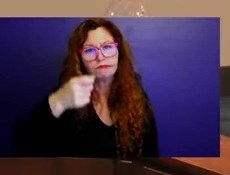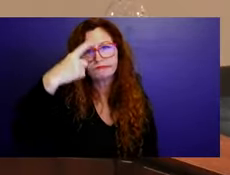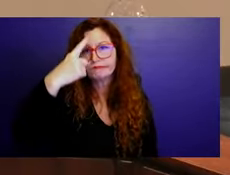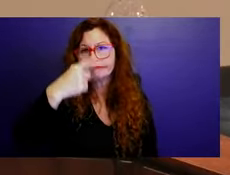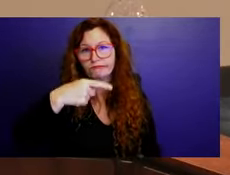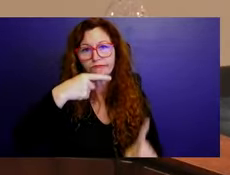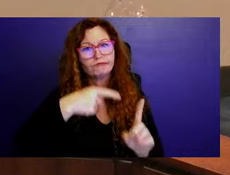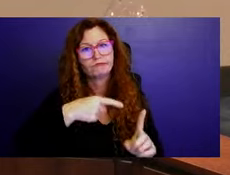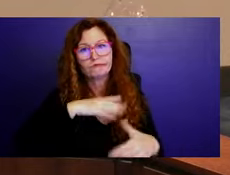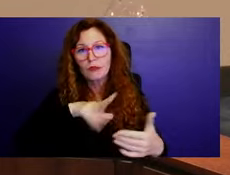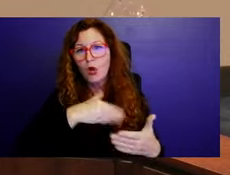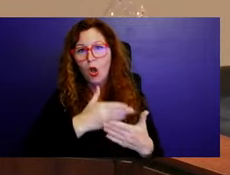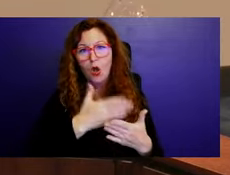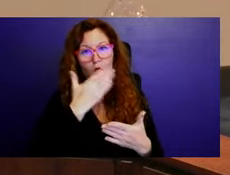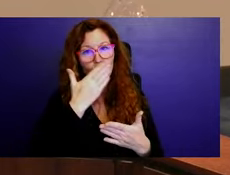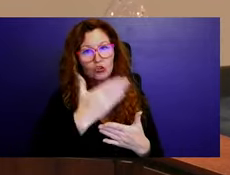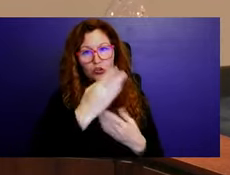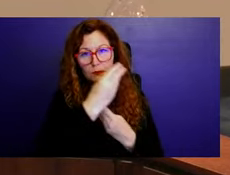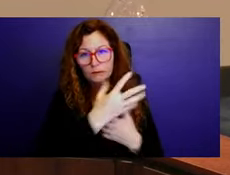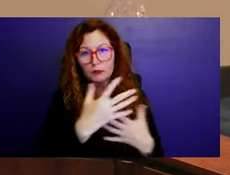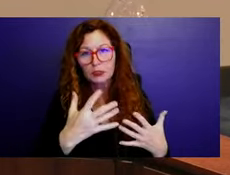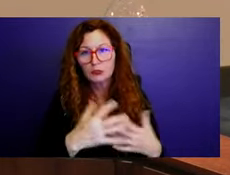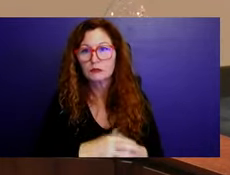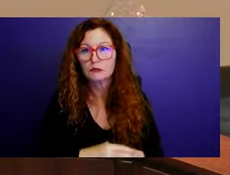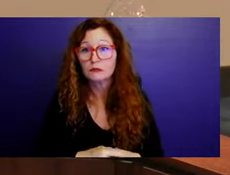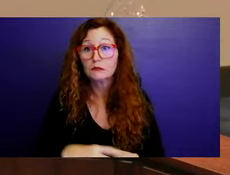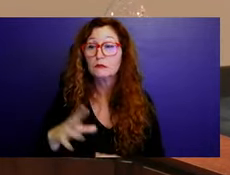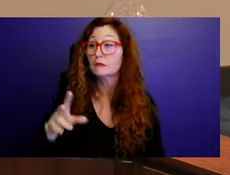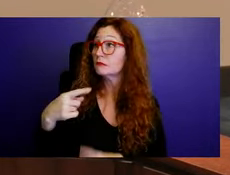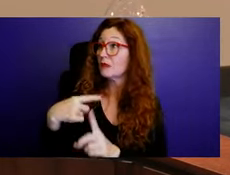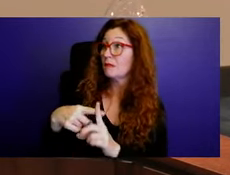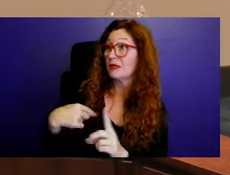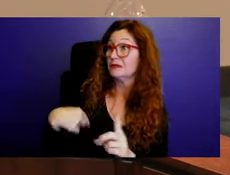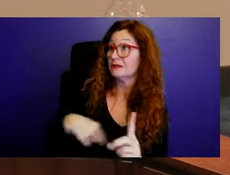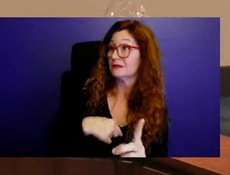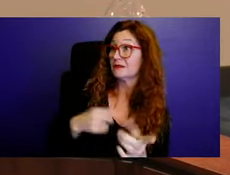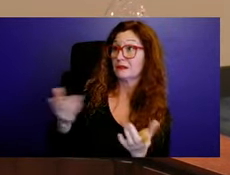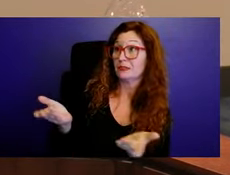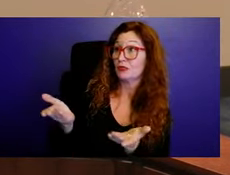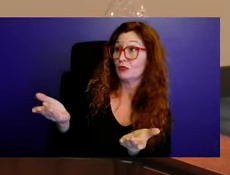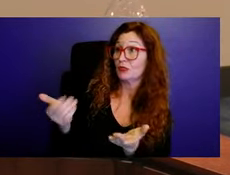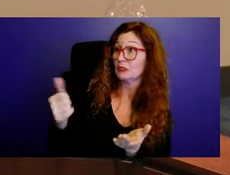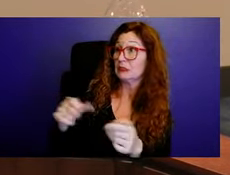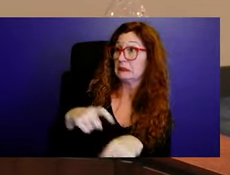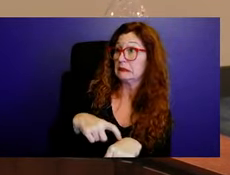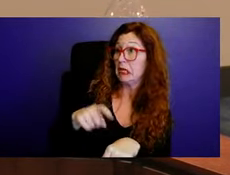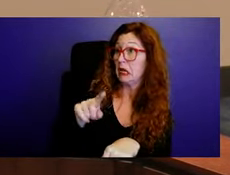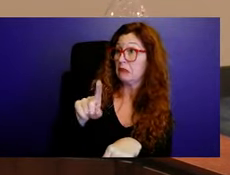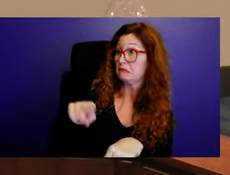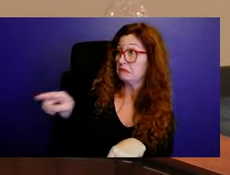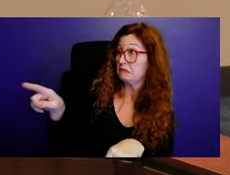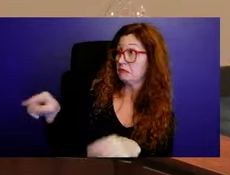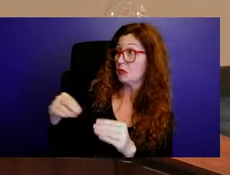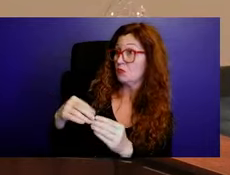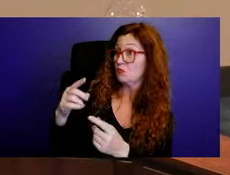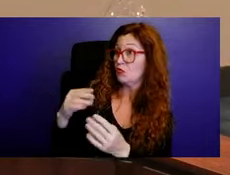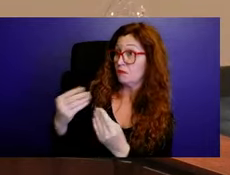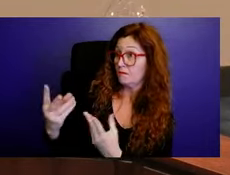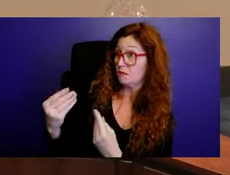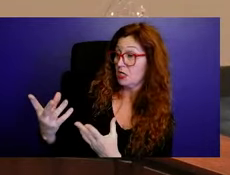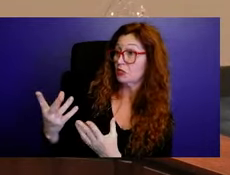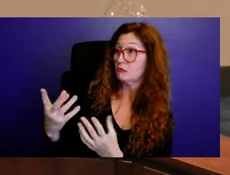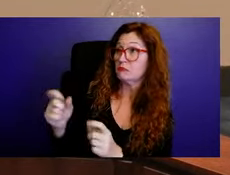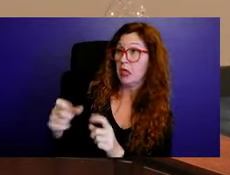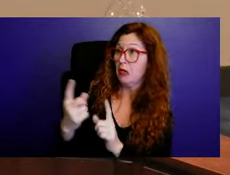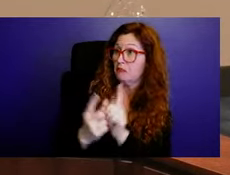I would also, um, just offer myself up as a resource. I'm glad to schedule one-on-ones with each of you to kind of further explore some of the strategies behind some of